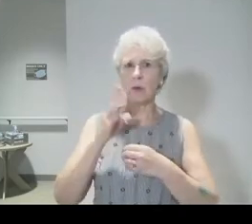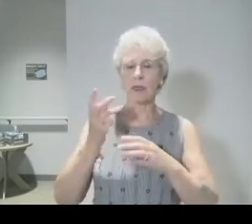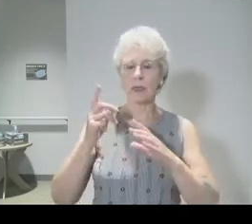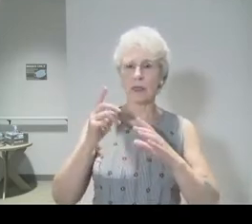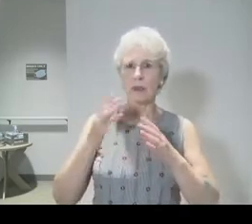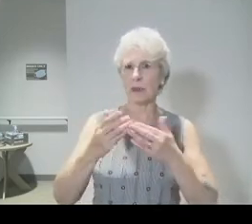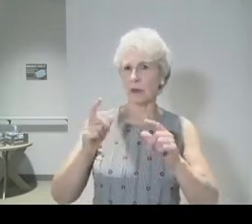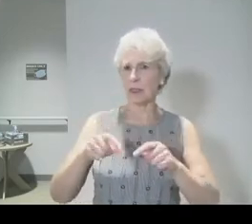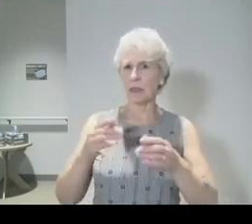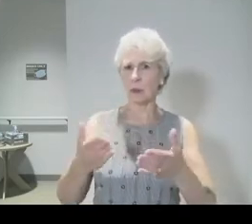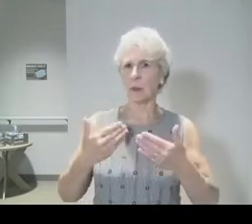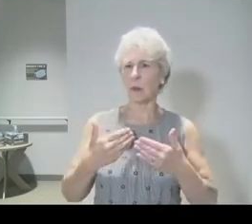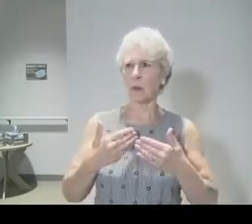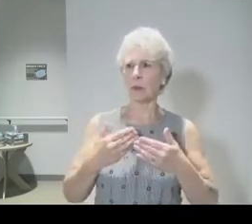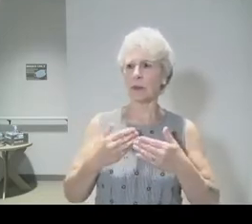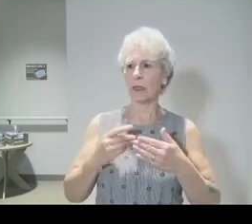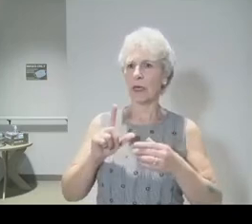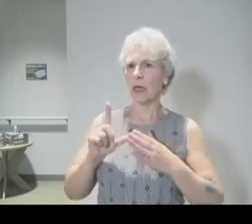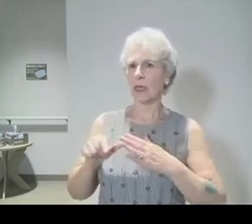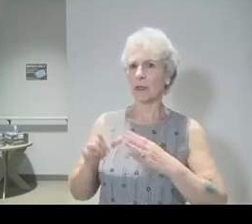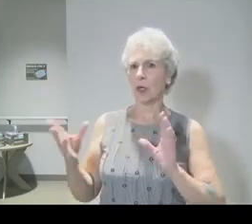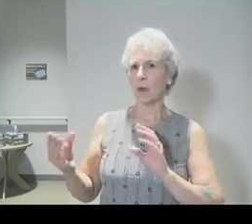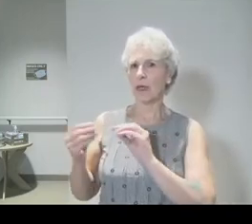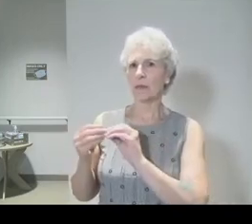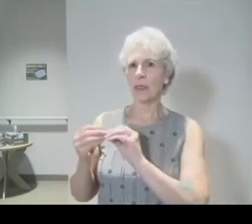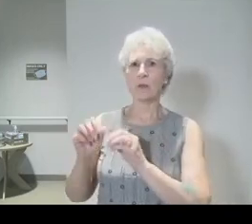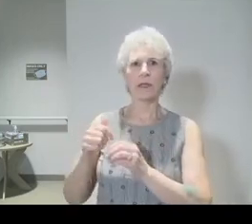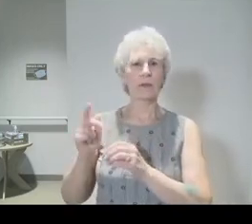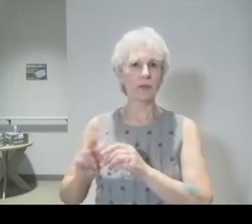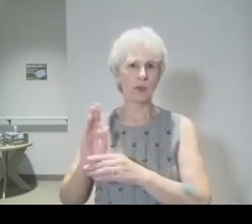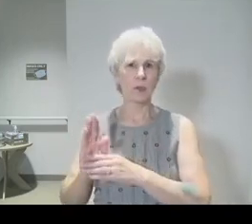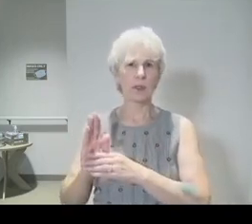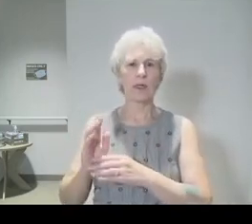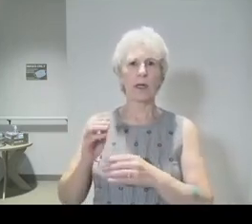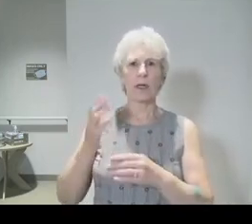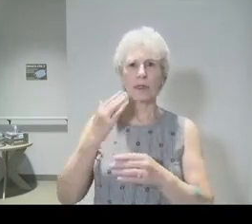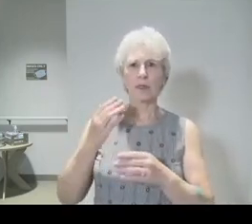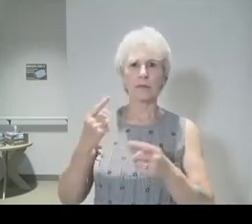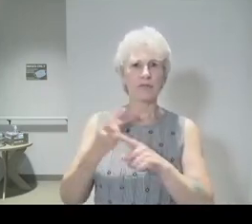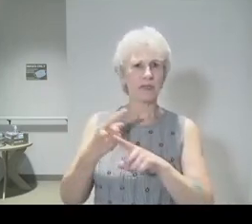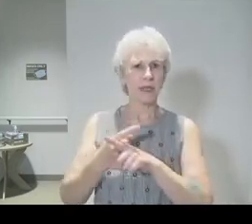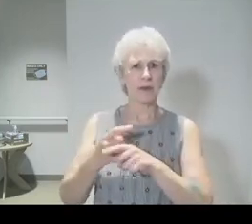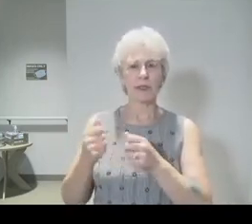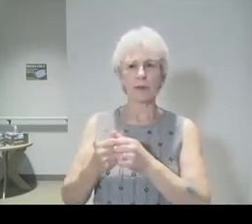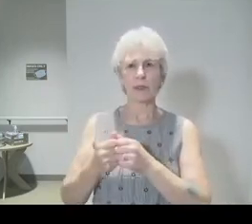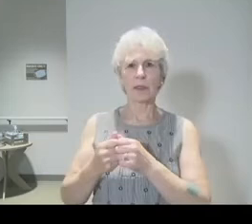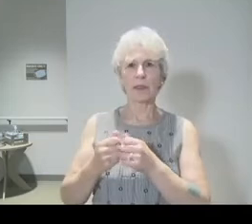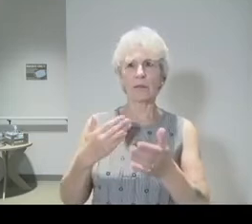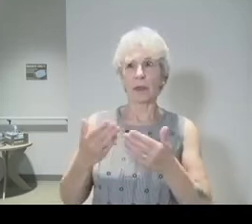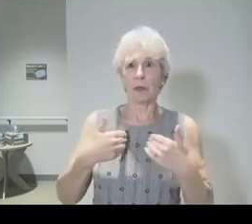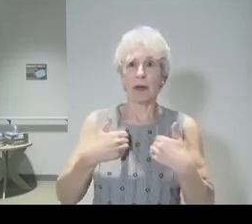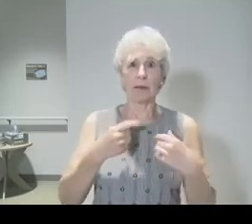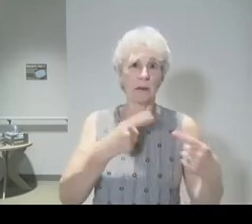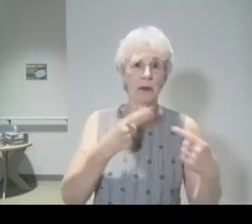to meet with someone who you know that you are in conflict with. Maybe you had an argument